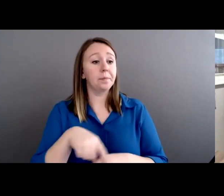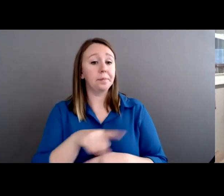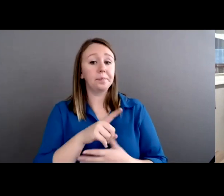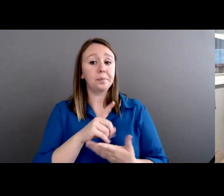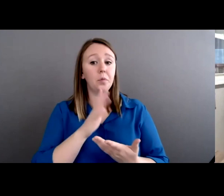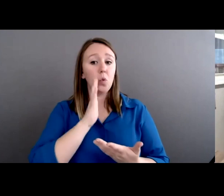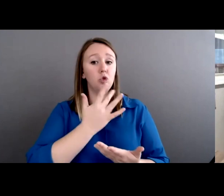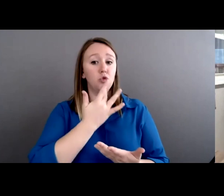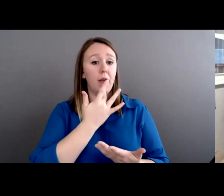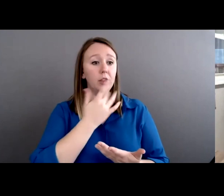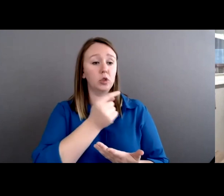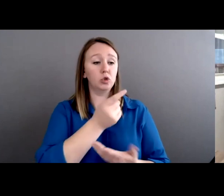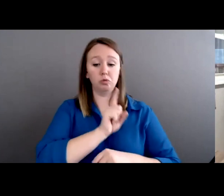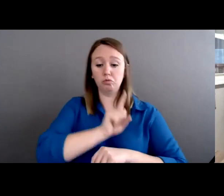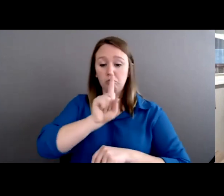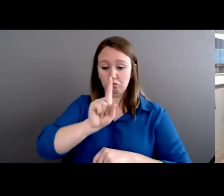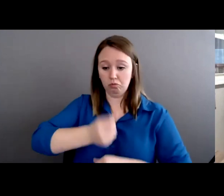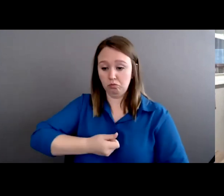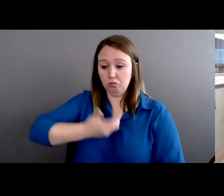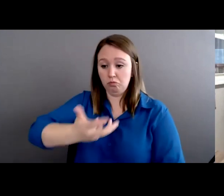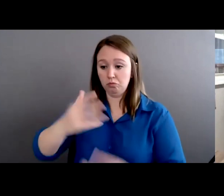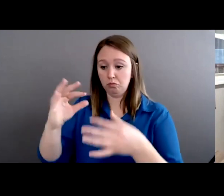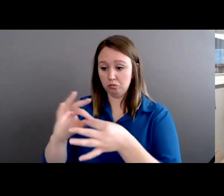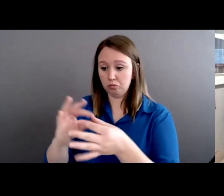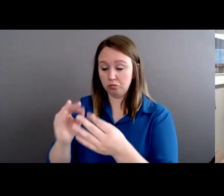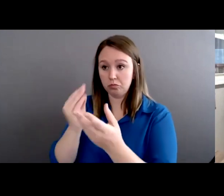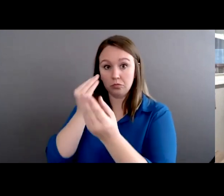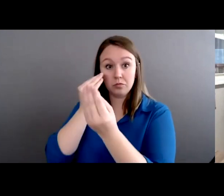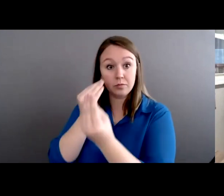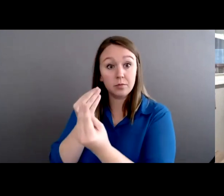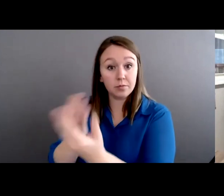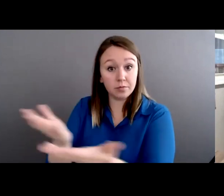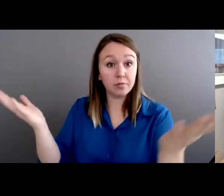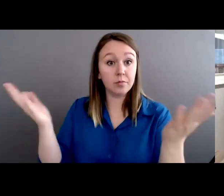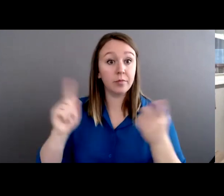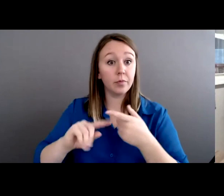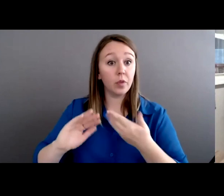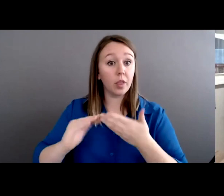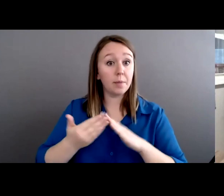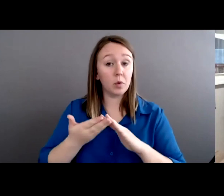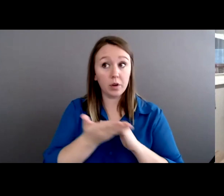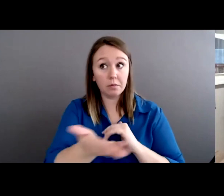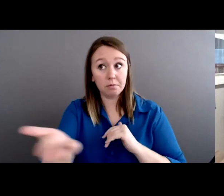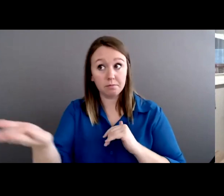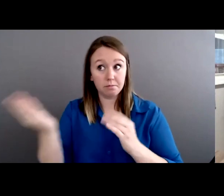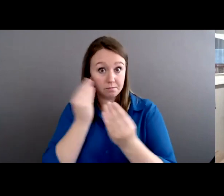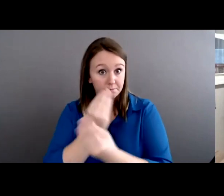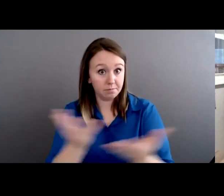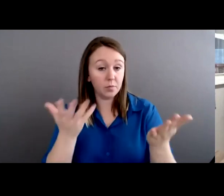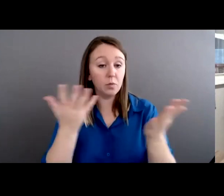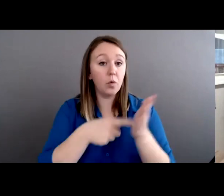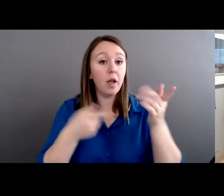to say their piece, to be able to communicate to the entire community what has happened, and to